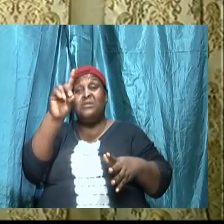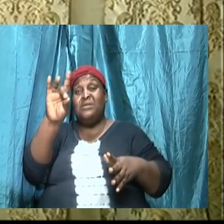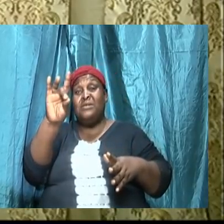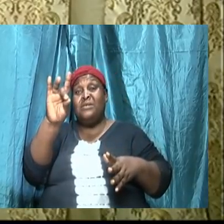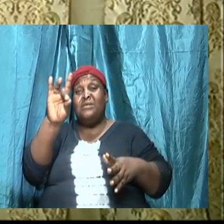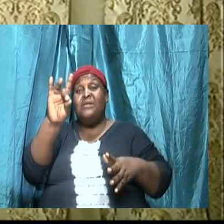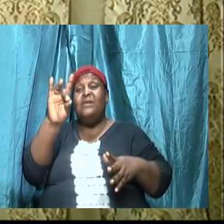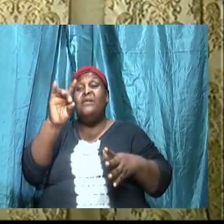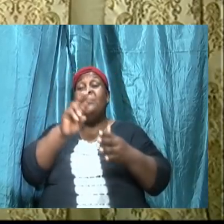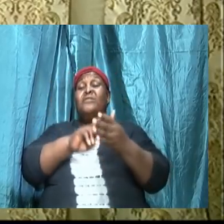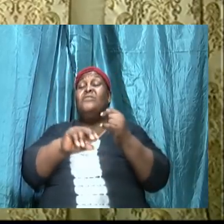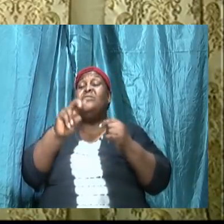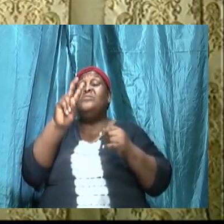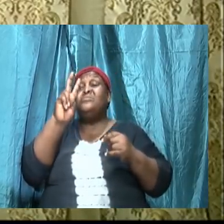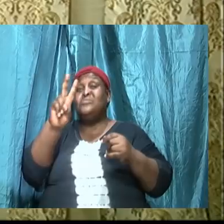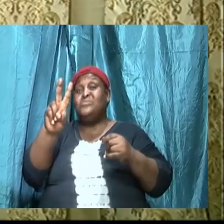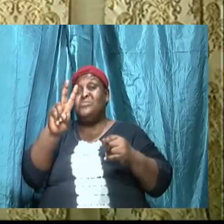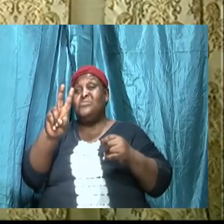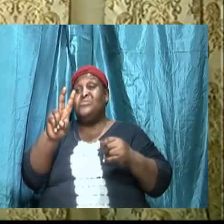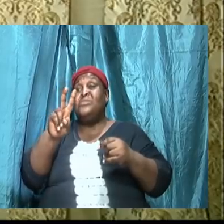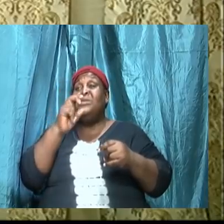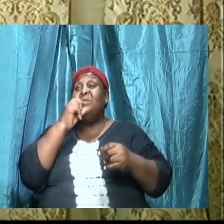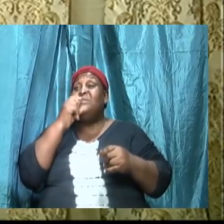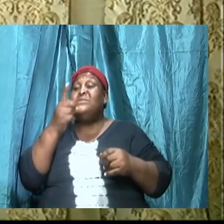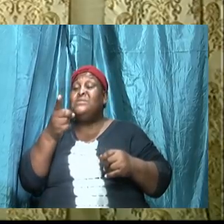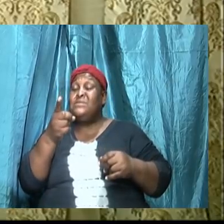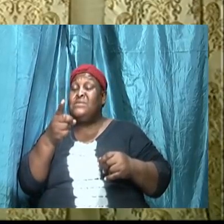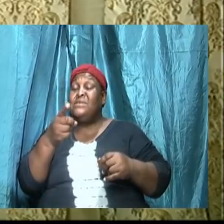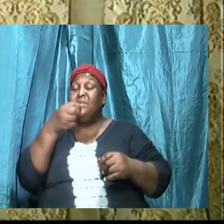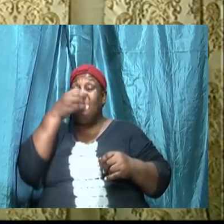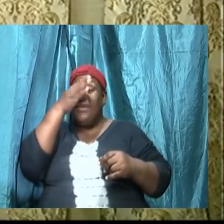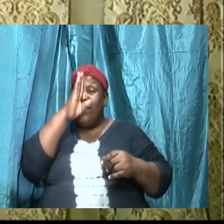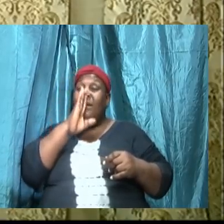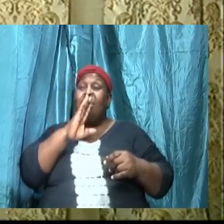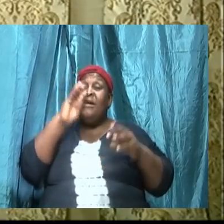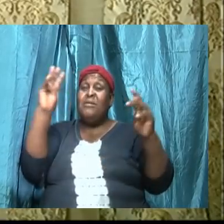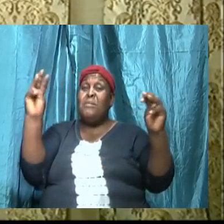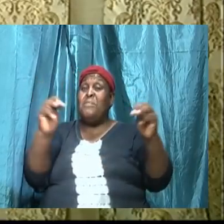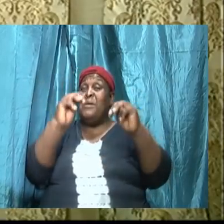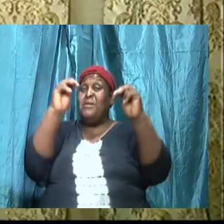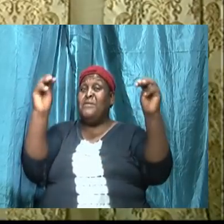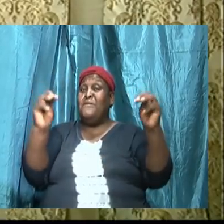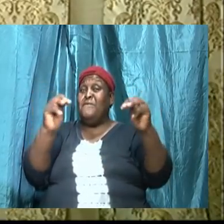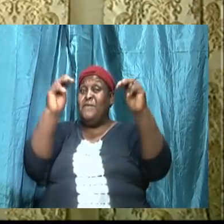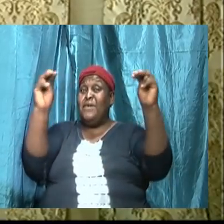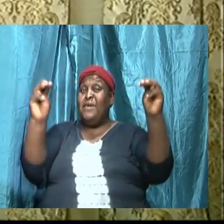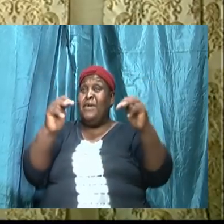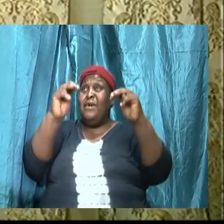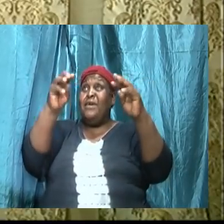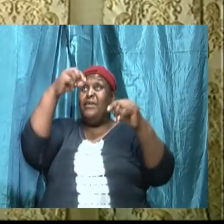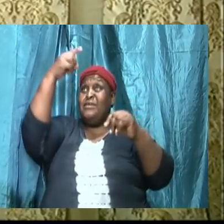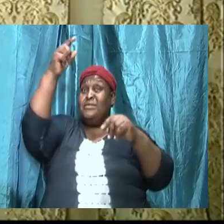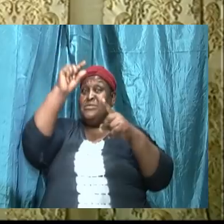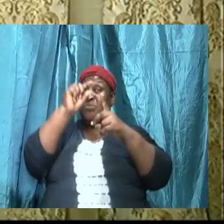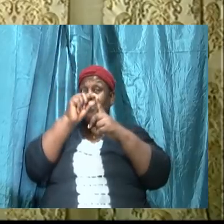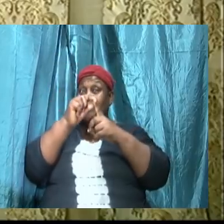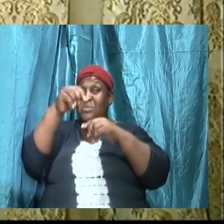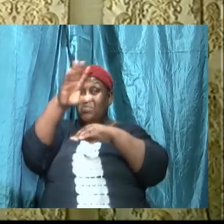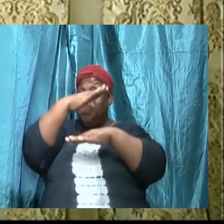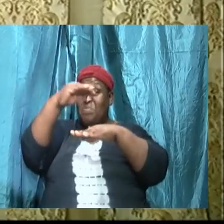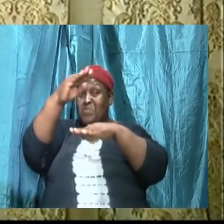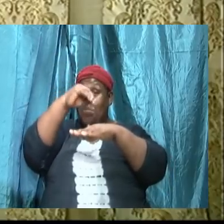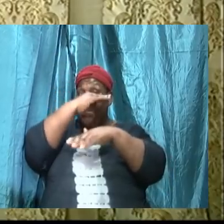where it indicates to us that God magnifies his word above